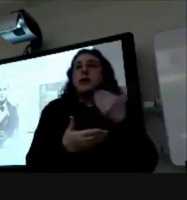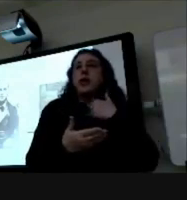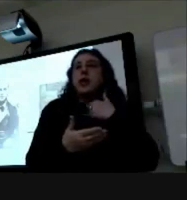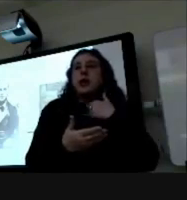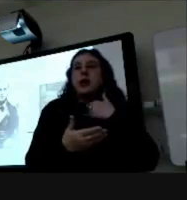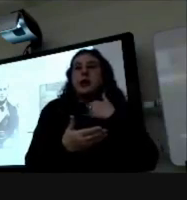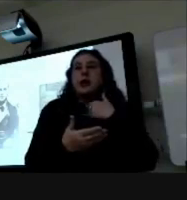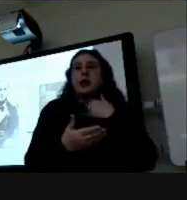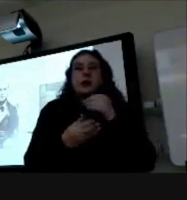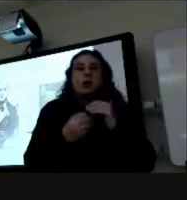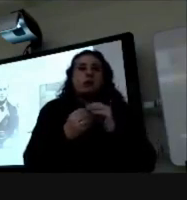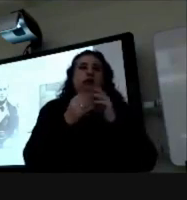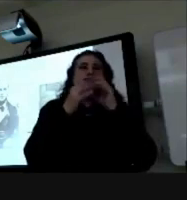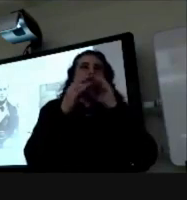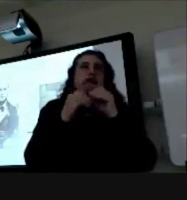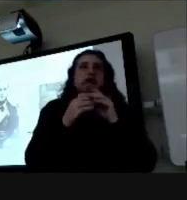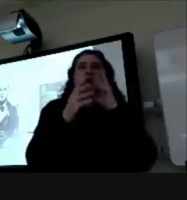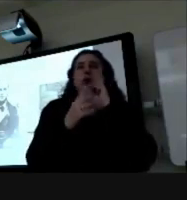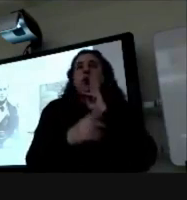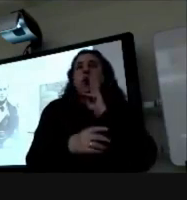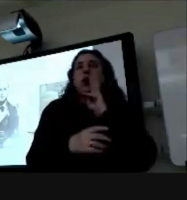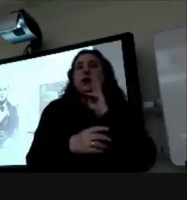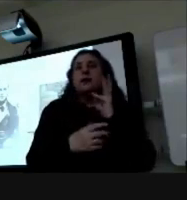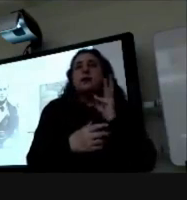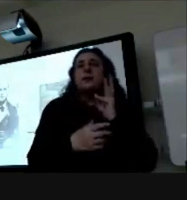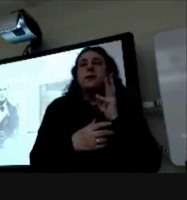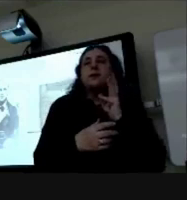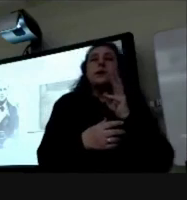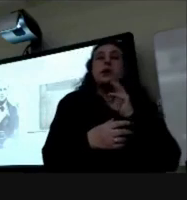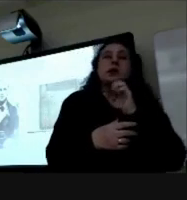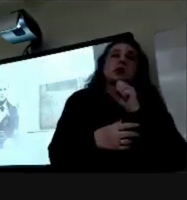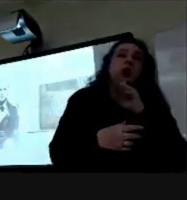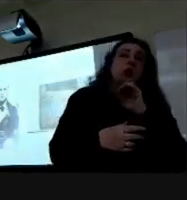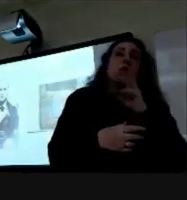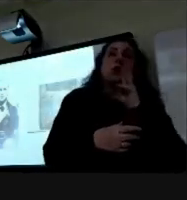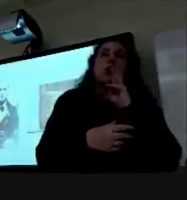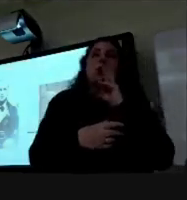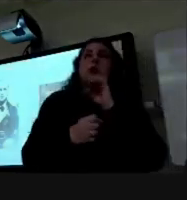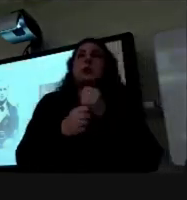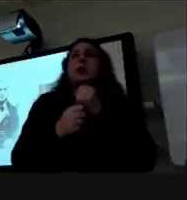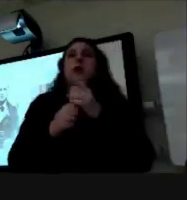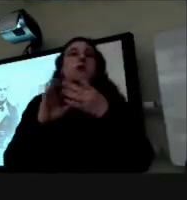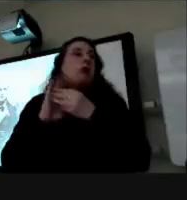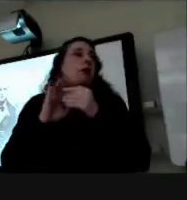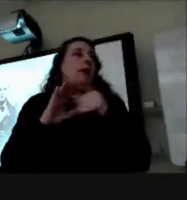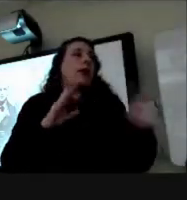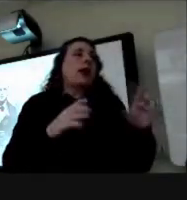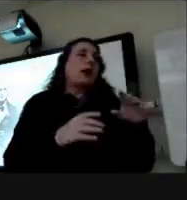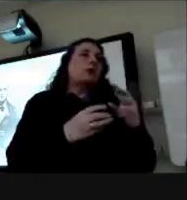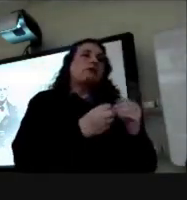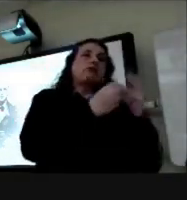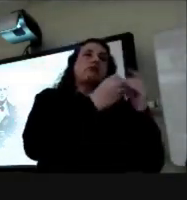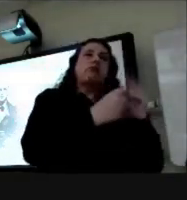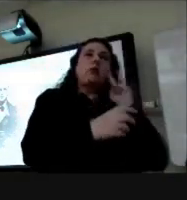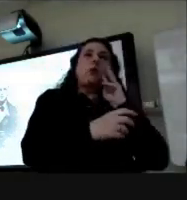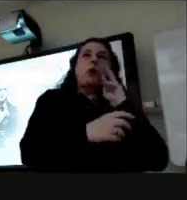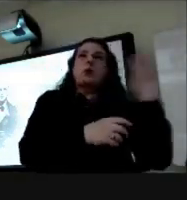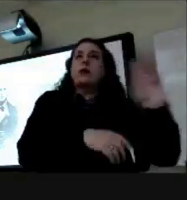effervescing qualities to their water and the soda water was created to replicate that um